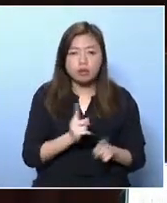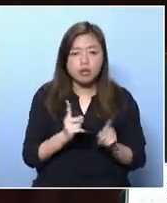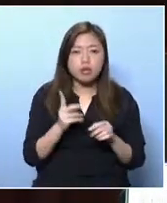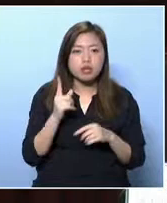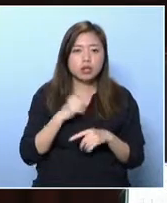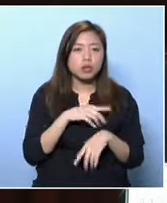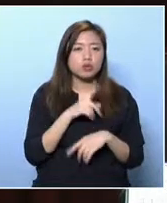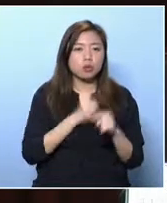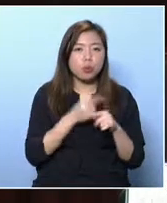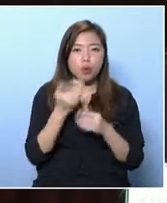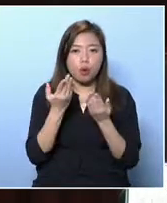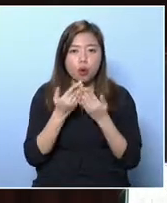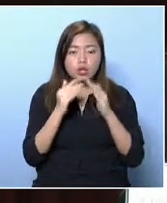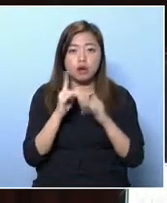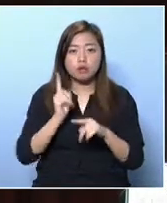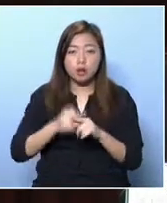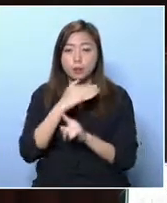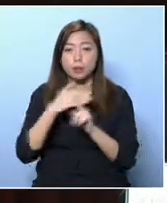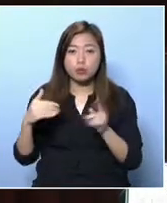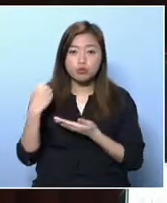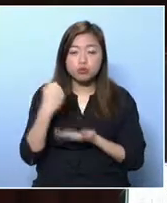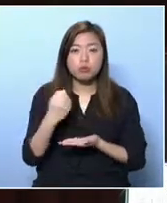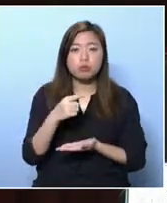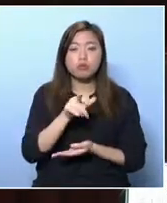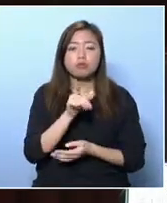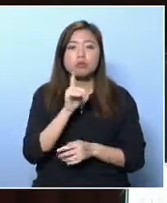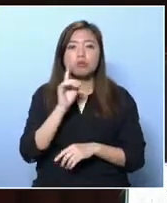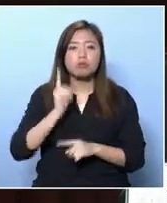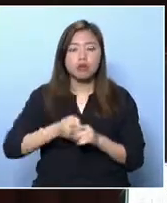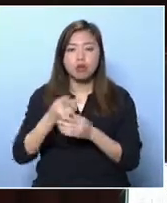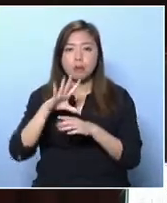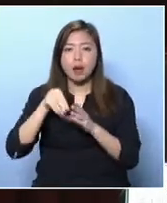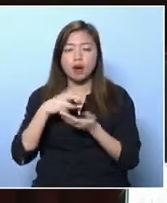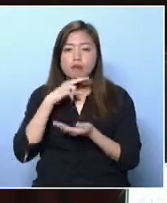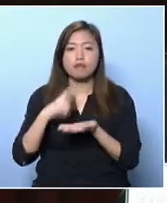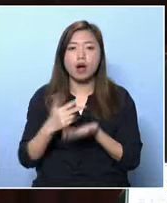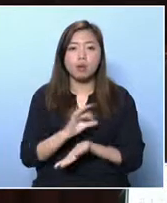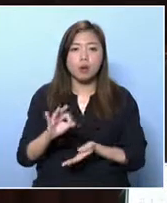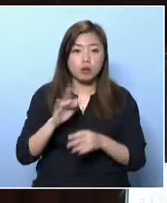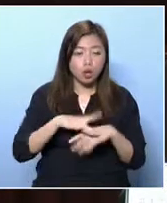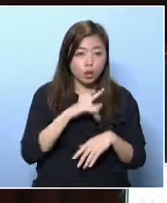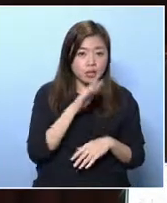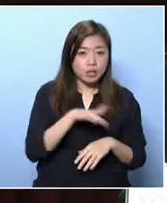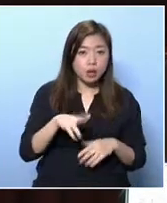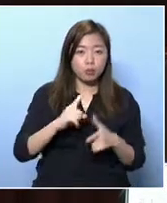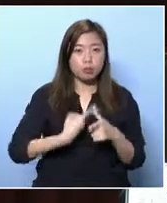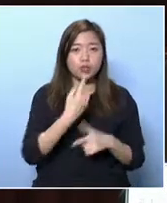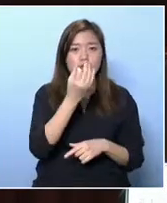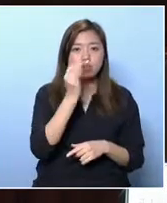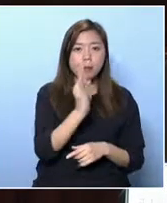done in a very unsatisfactory manner. The secondary students don't get any subsidies for lunch.